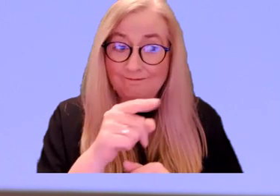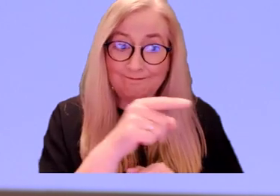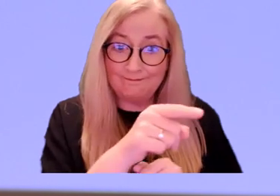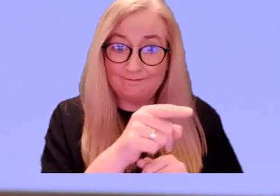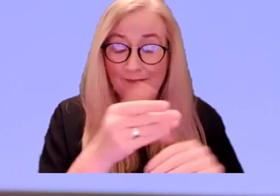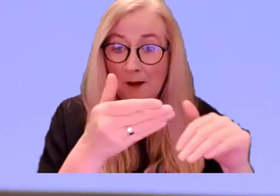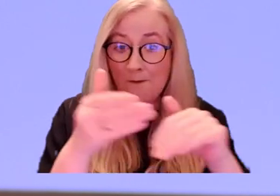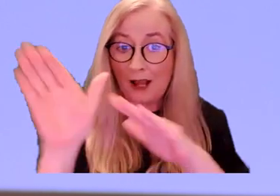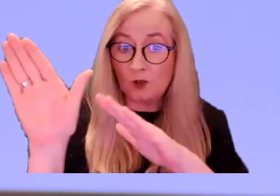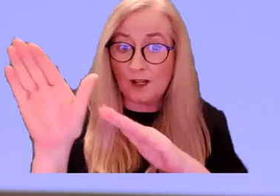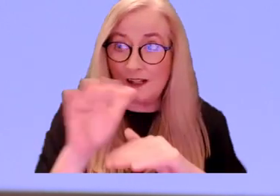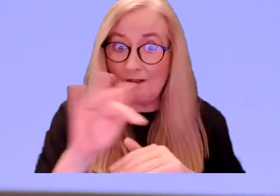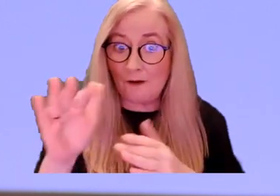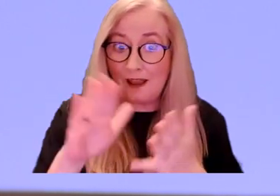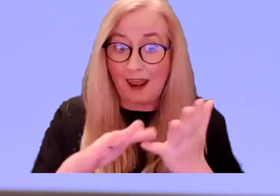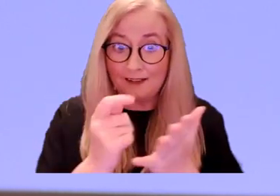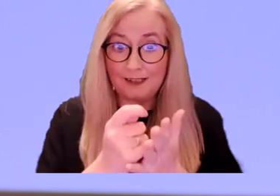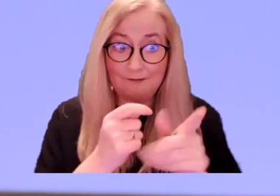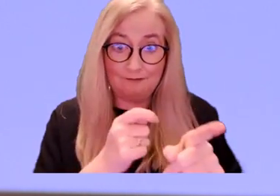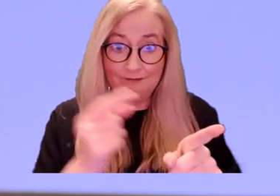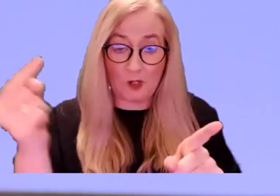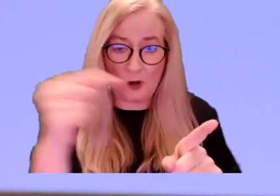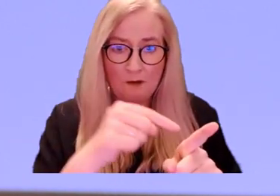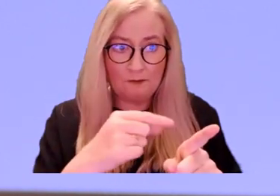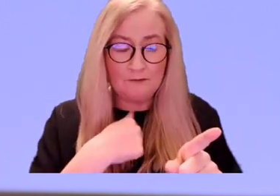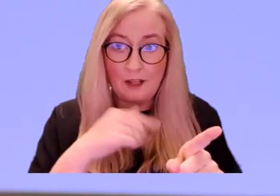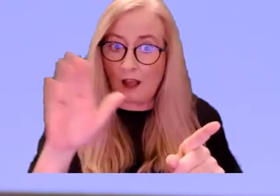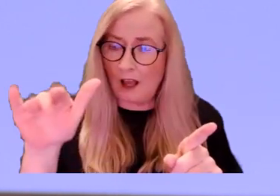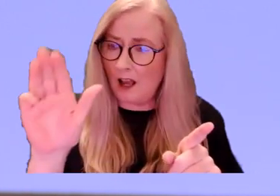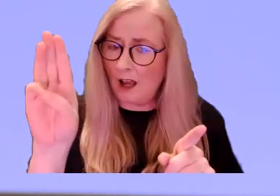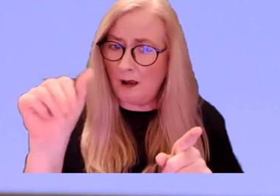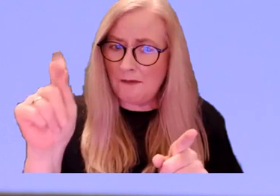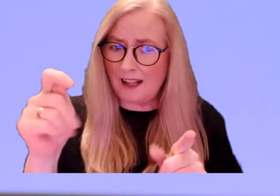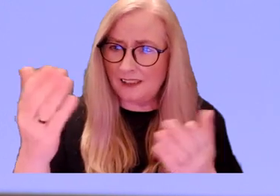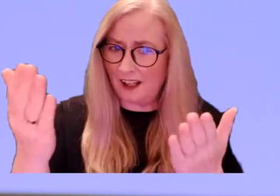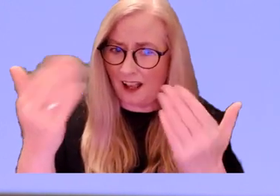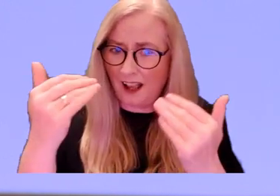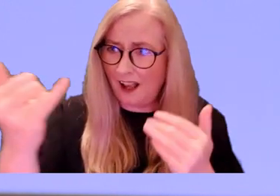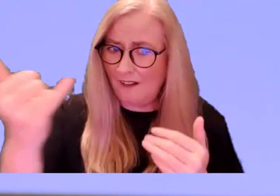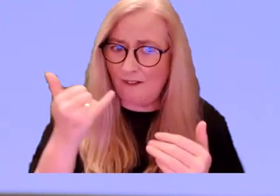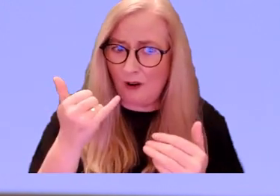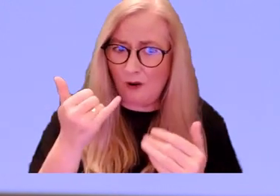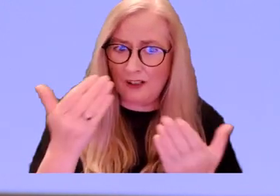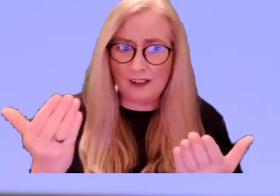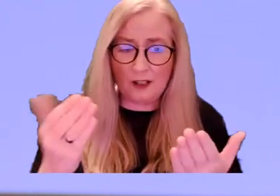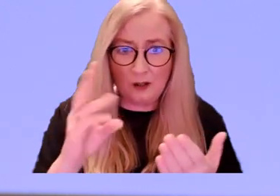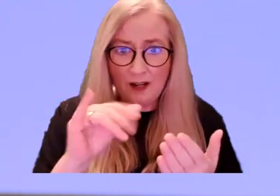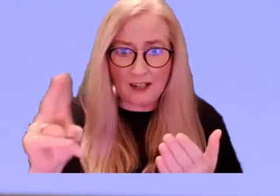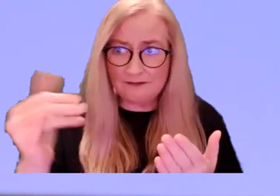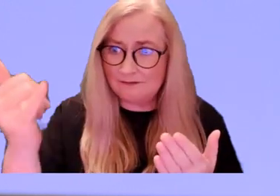but he passed away since you were last here. I said, Pat, I'd love to have got a phone call.